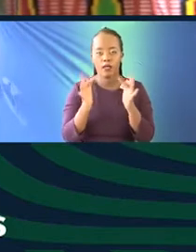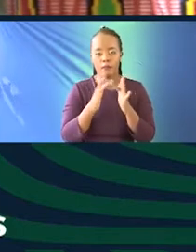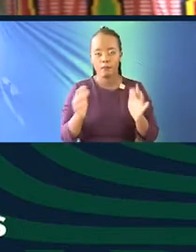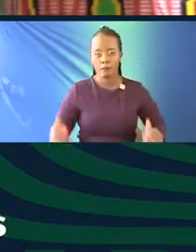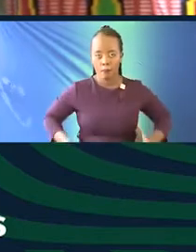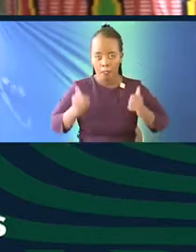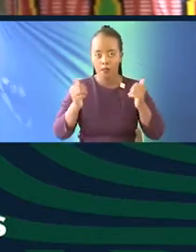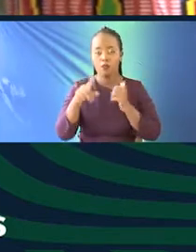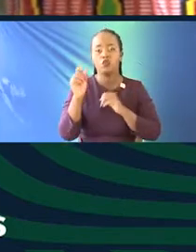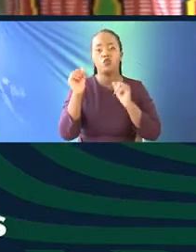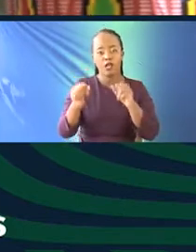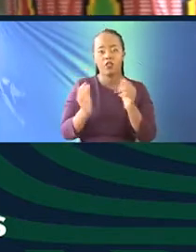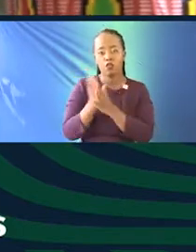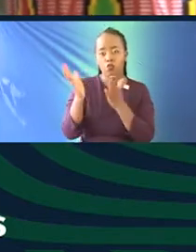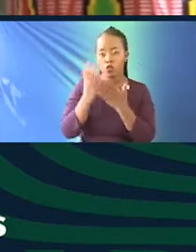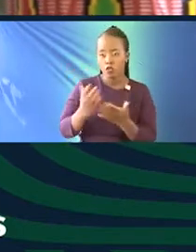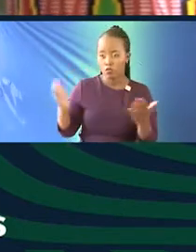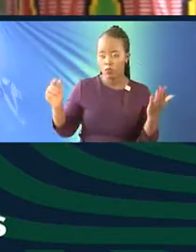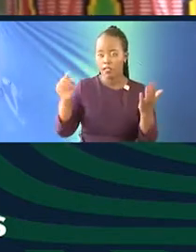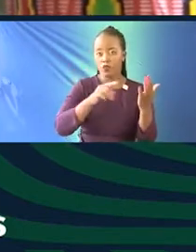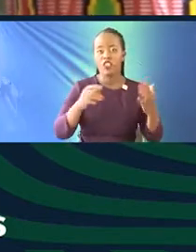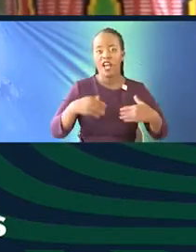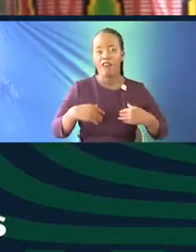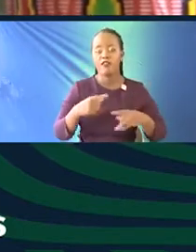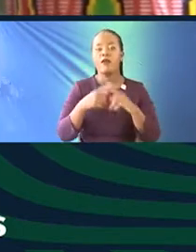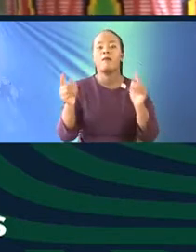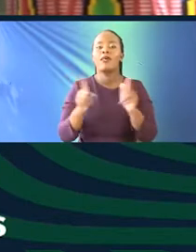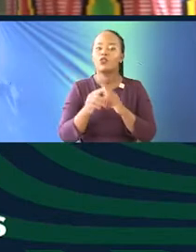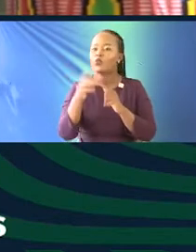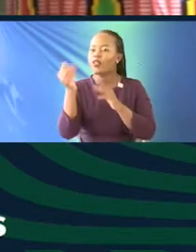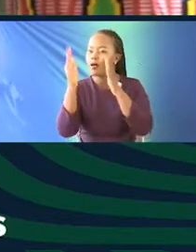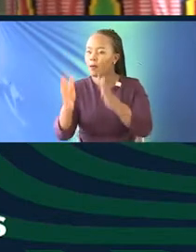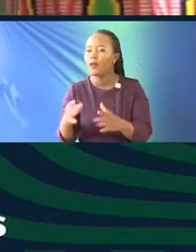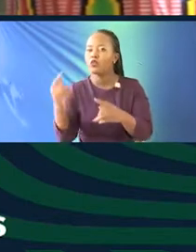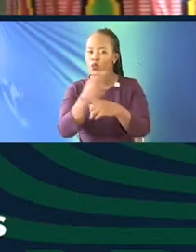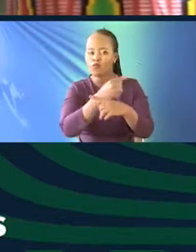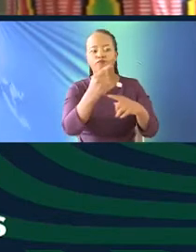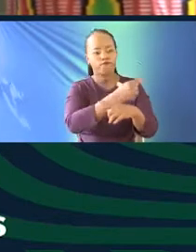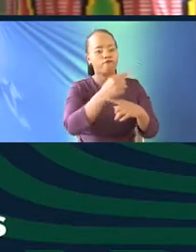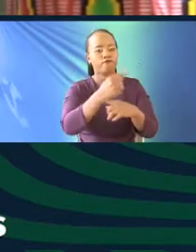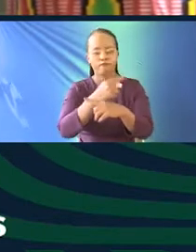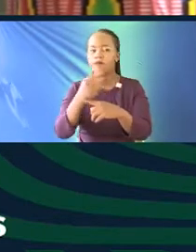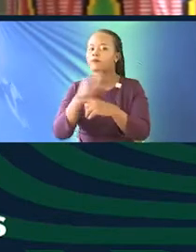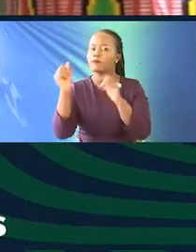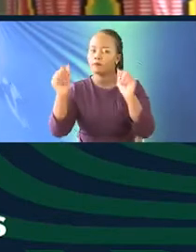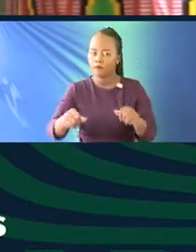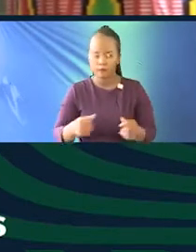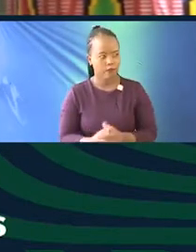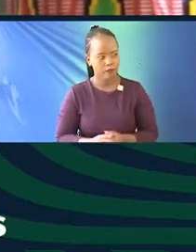instruments, on African songs, on African score sheets. So programming is a really, really big way of bringing